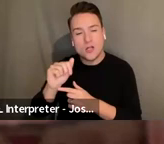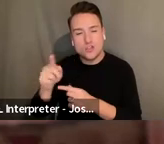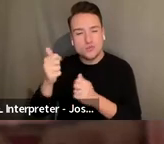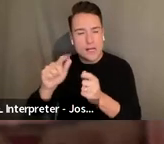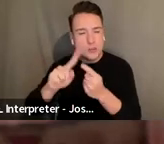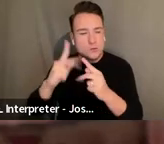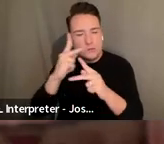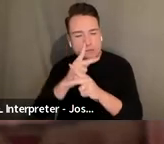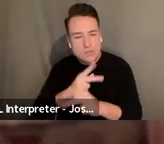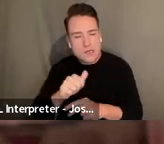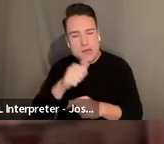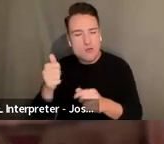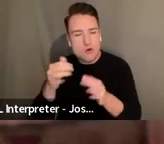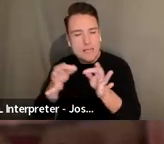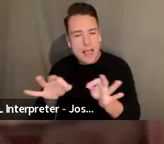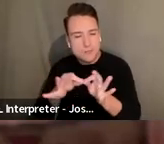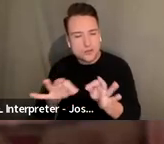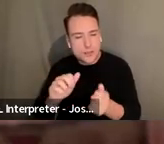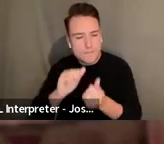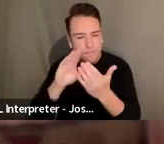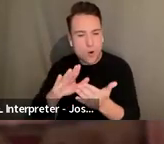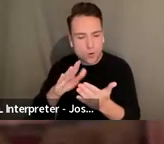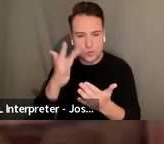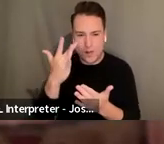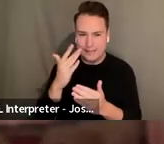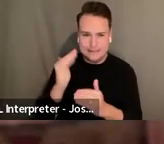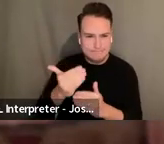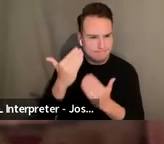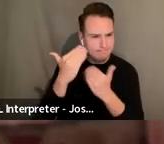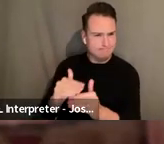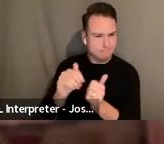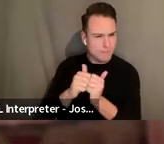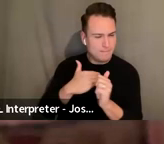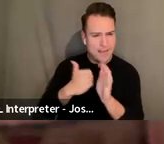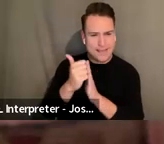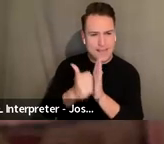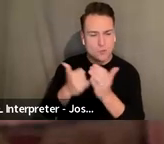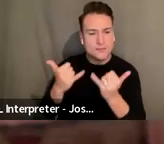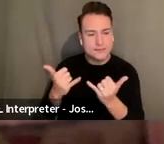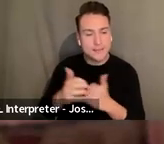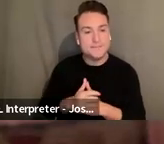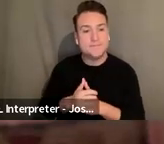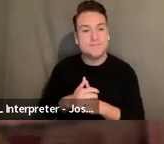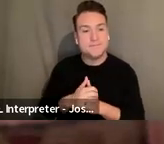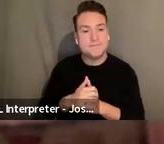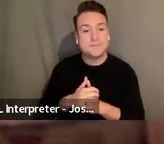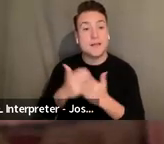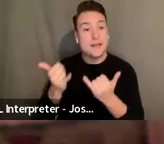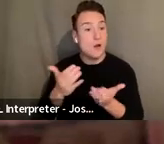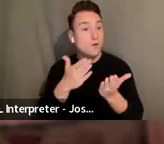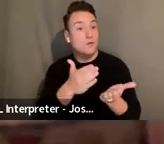available to us while we deal with some surprise limitations to my account. Circling back to the actual presentation.